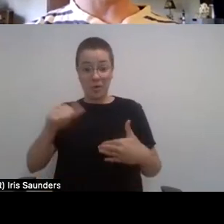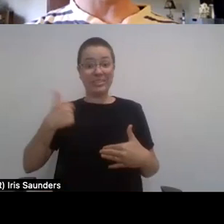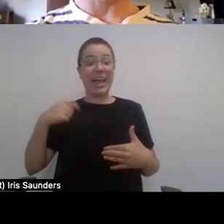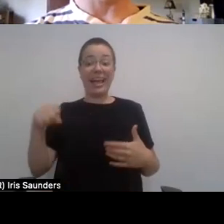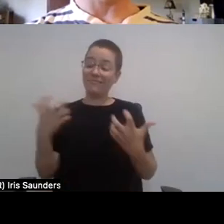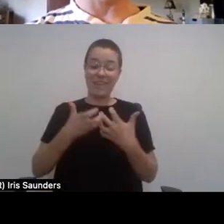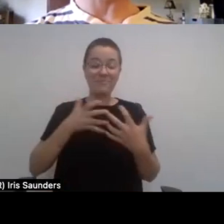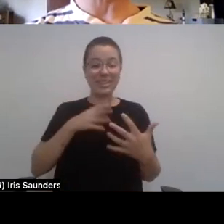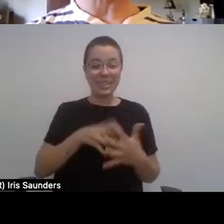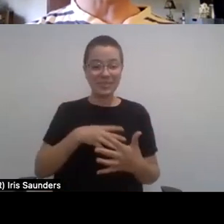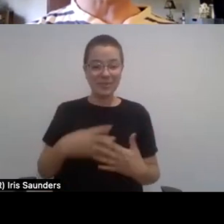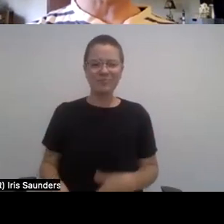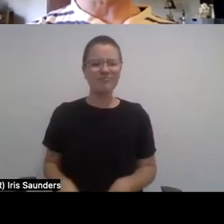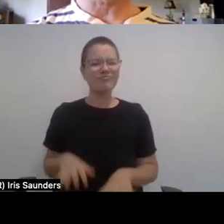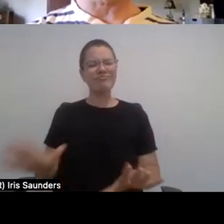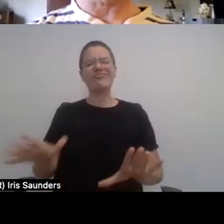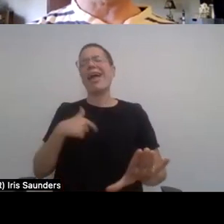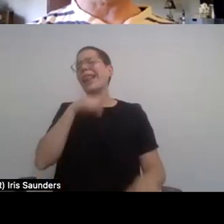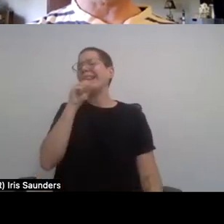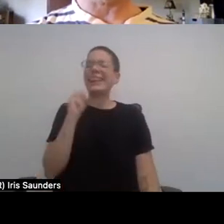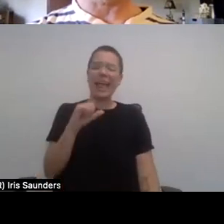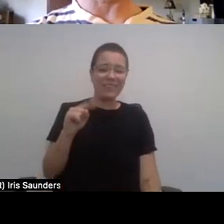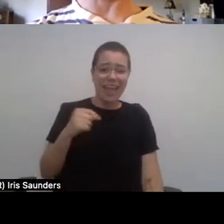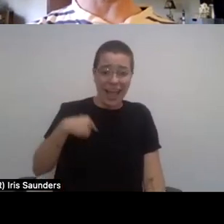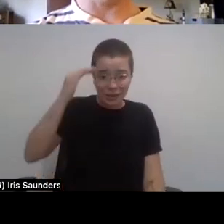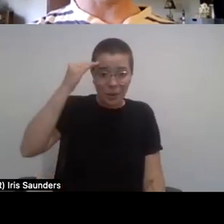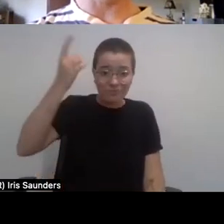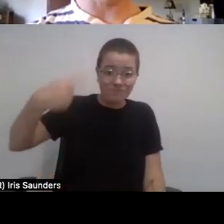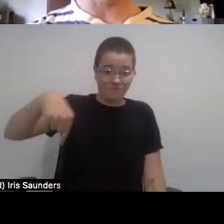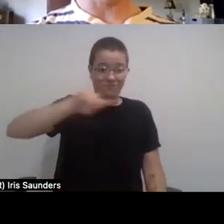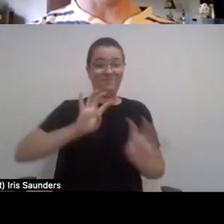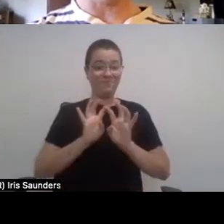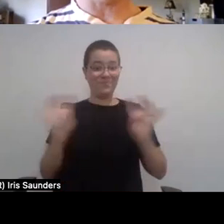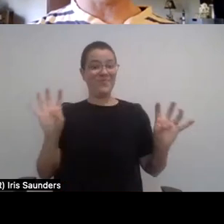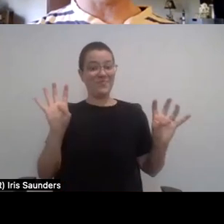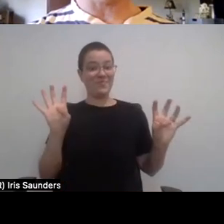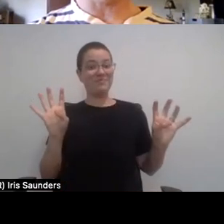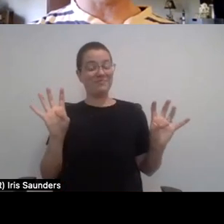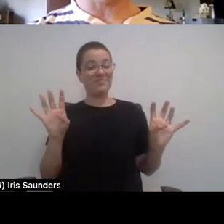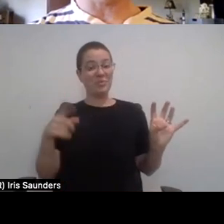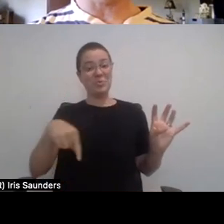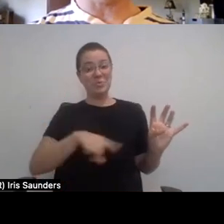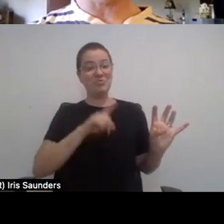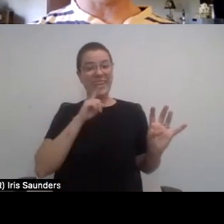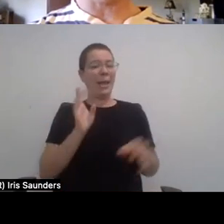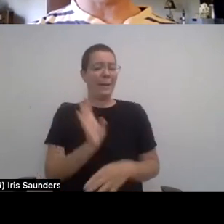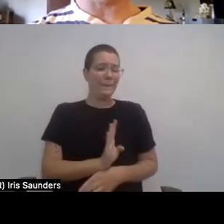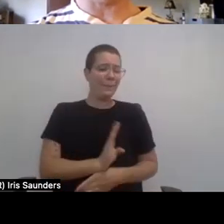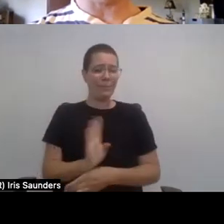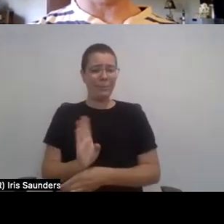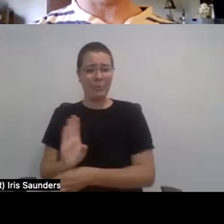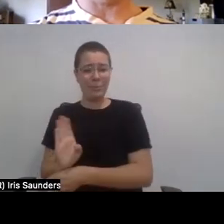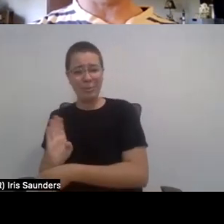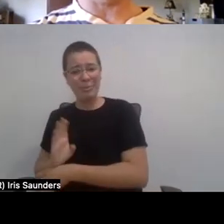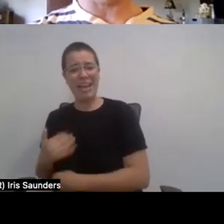I love it. I know this is going to be a theme amongst all of our panelists is they are going to be extremely busy people with so